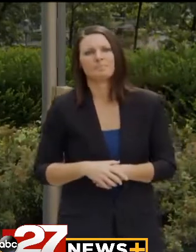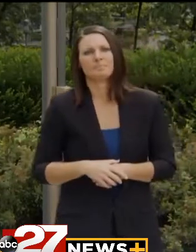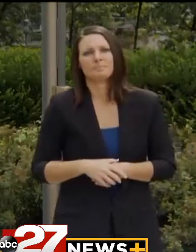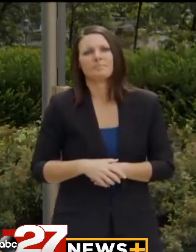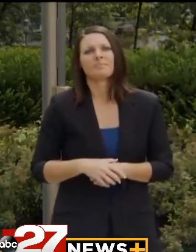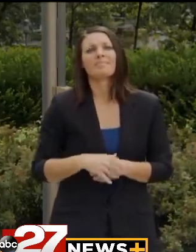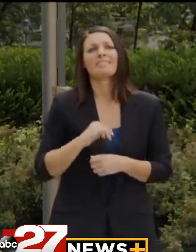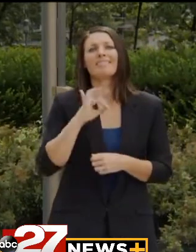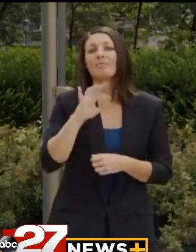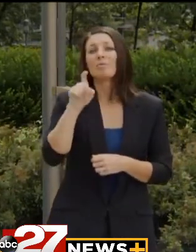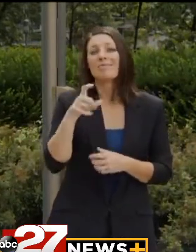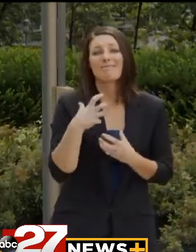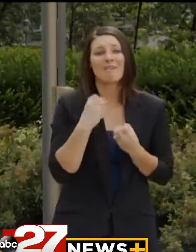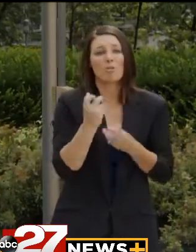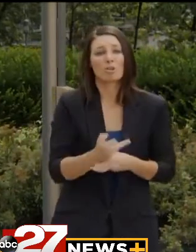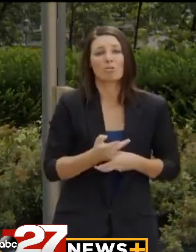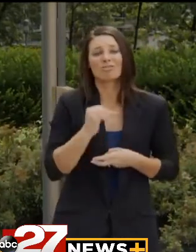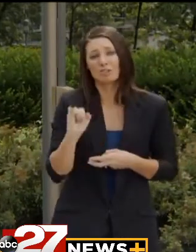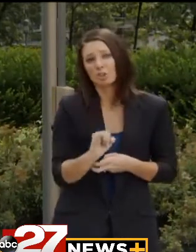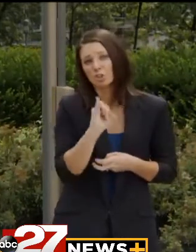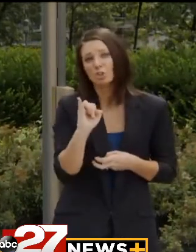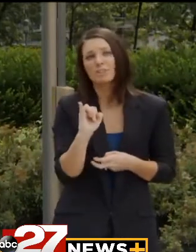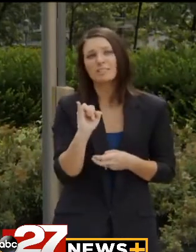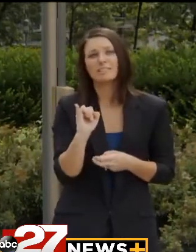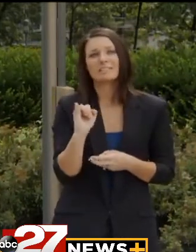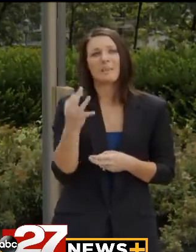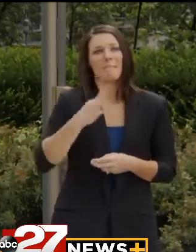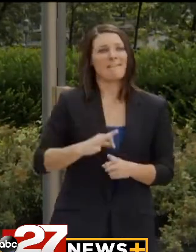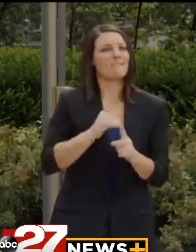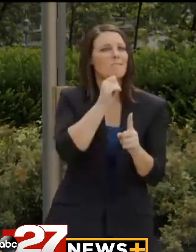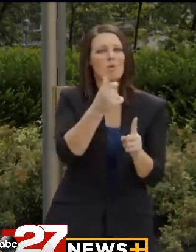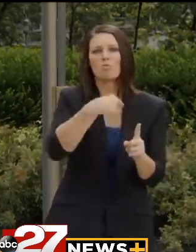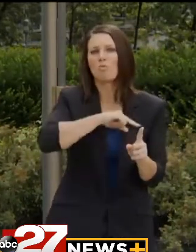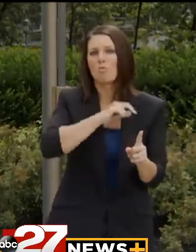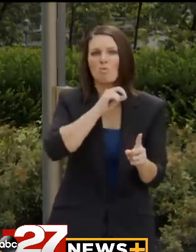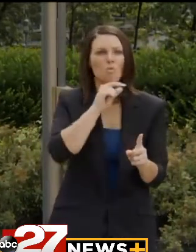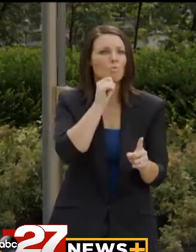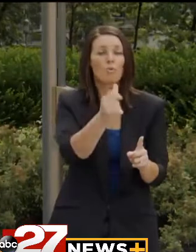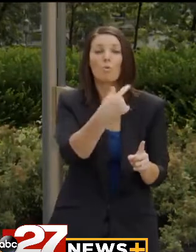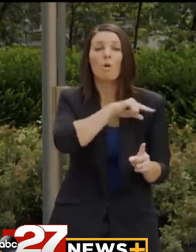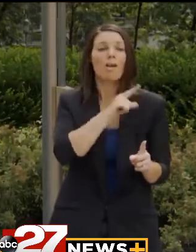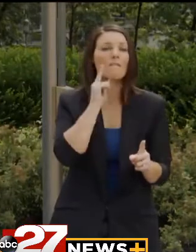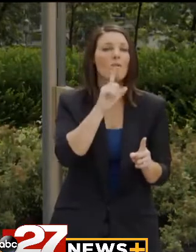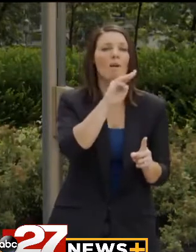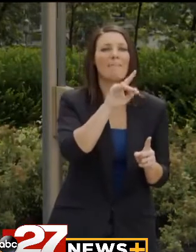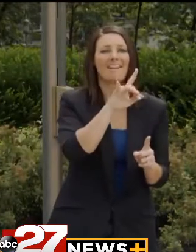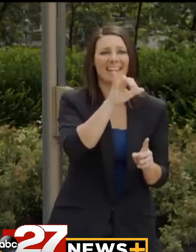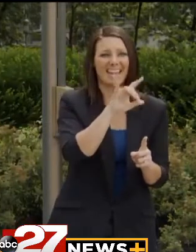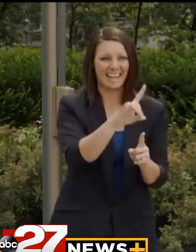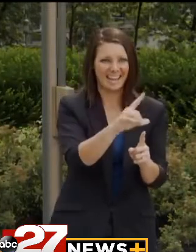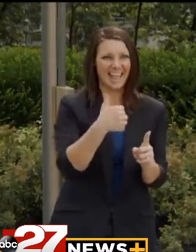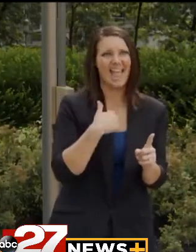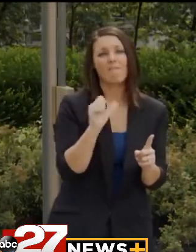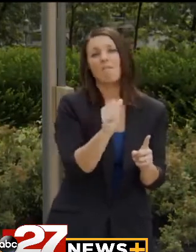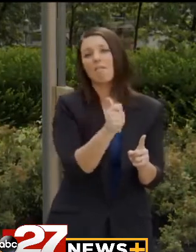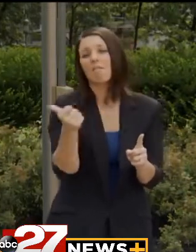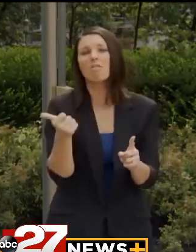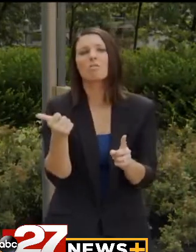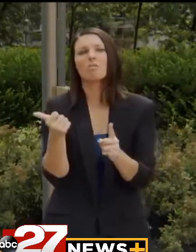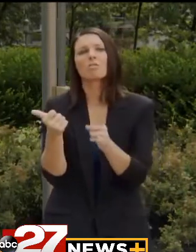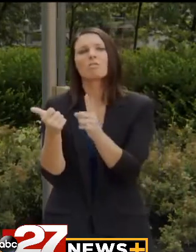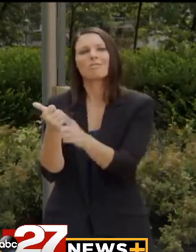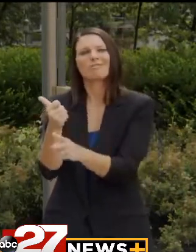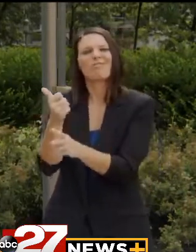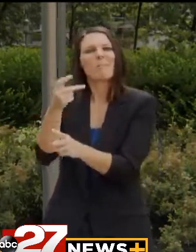Pennsylvania's who need health insurance benefits but do not qualify for Medicaid can explore coverage offers through